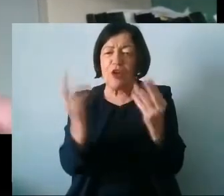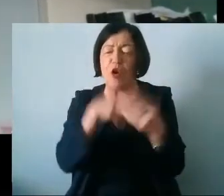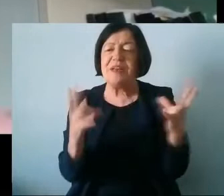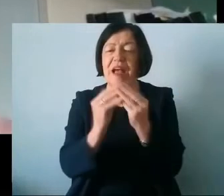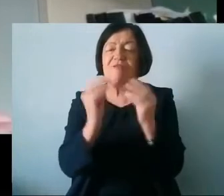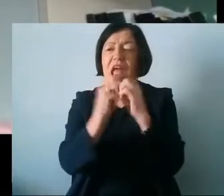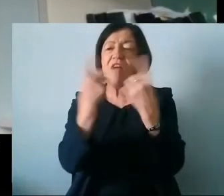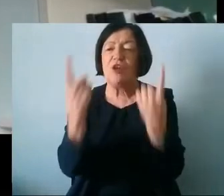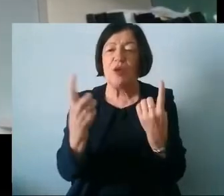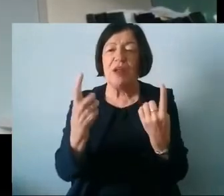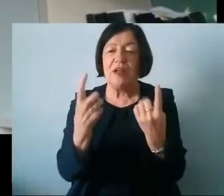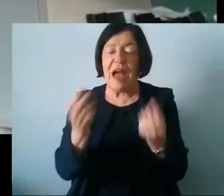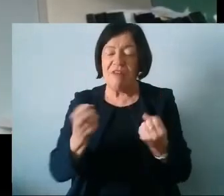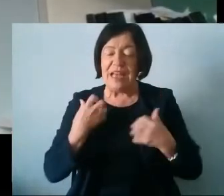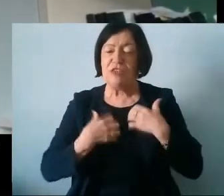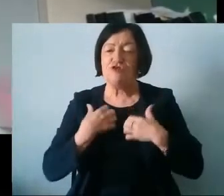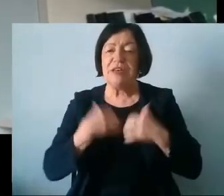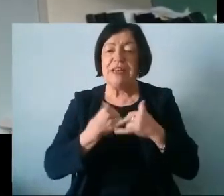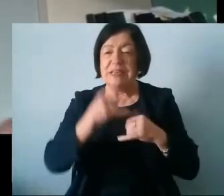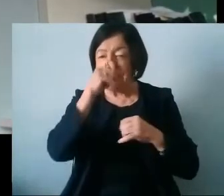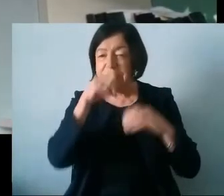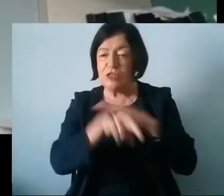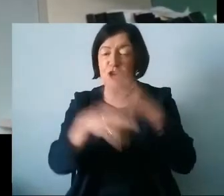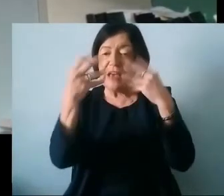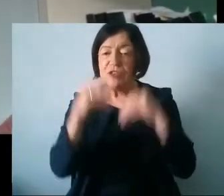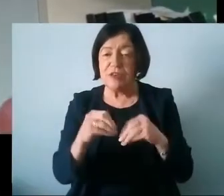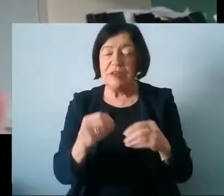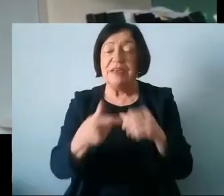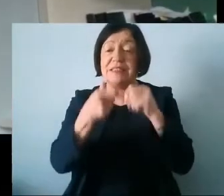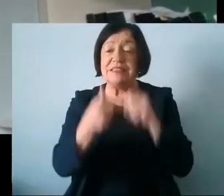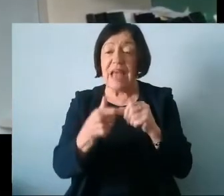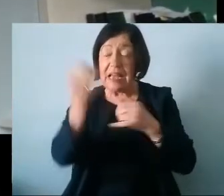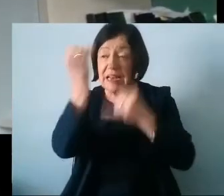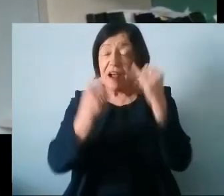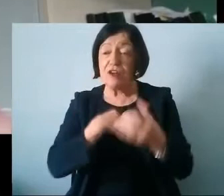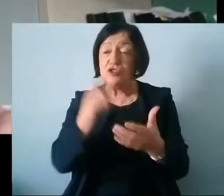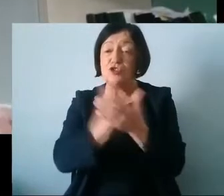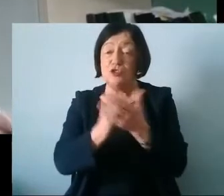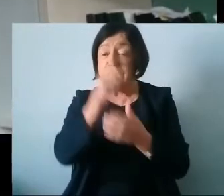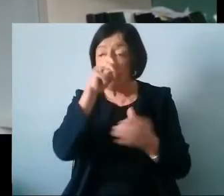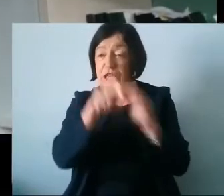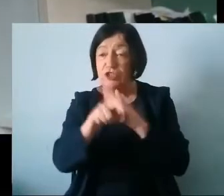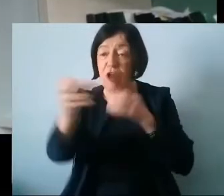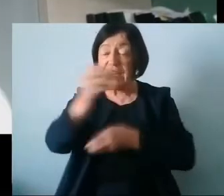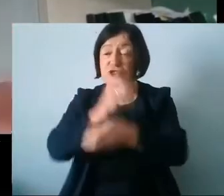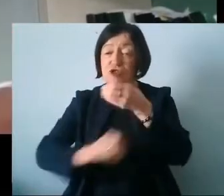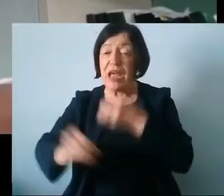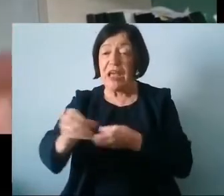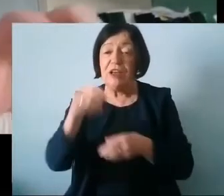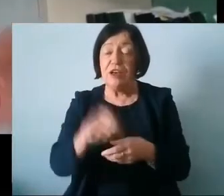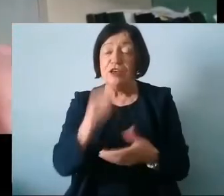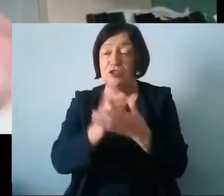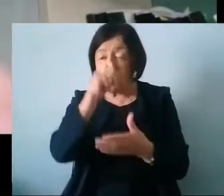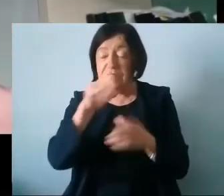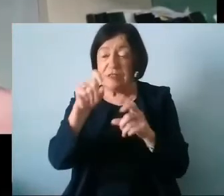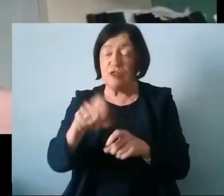everybody with an interest in teacher education. The second initiative would be our student teacher exchange where student teachers spend three